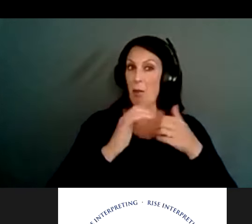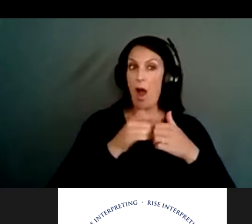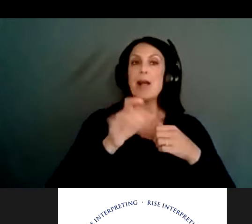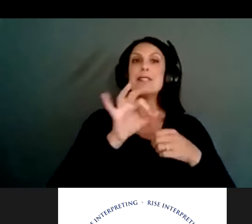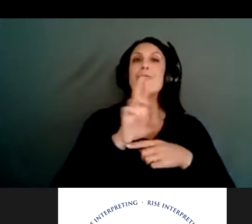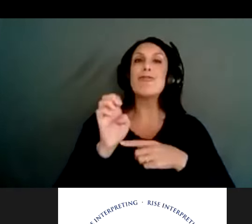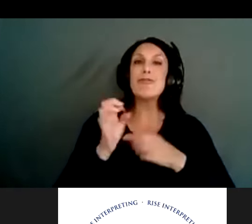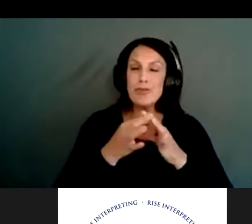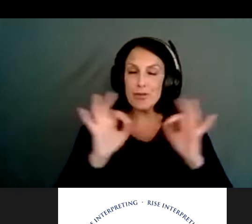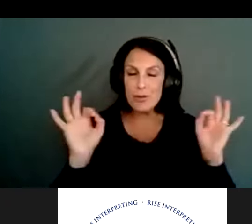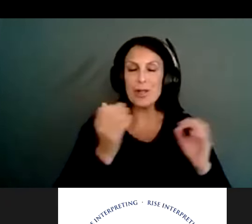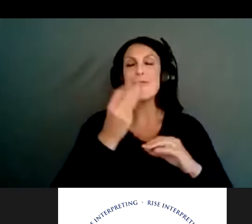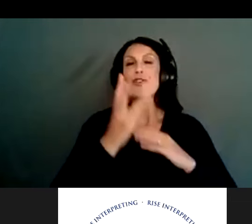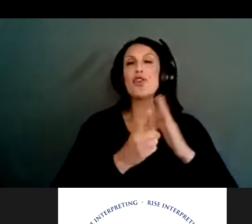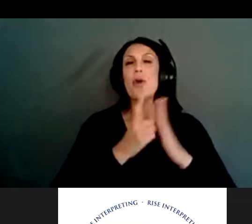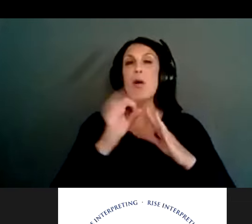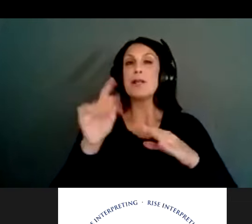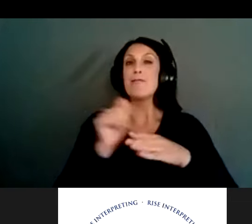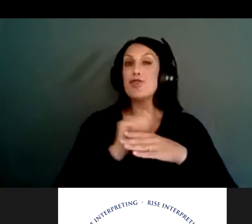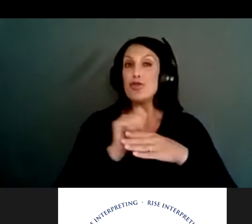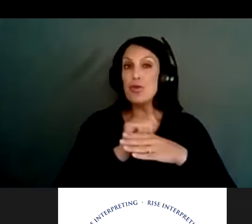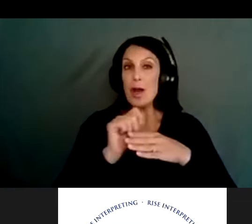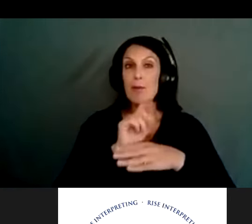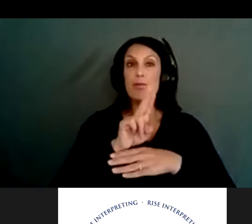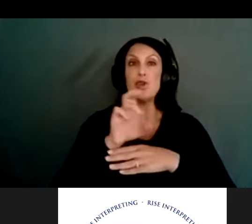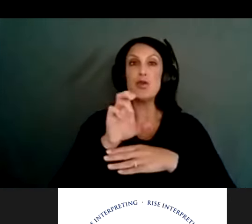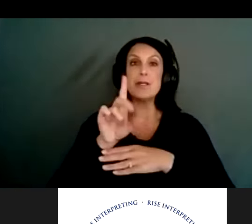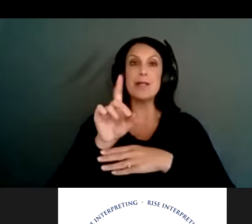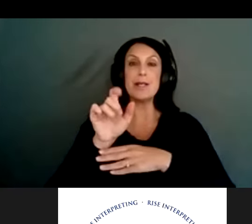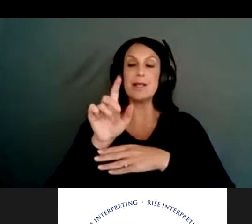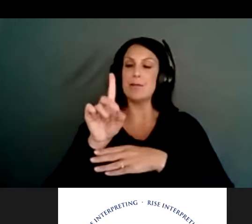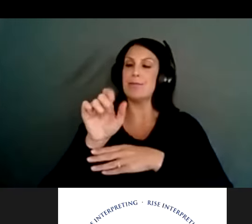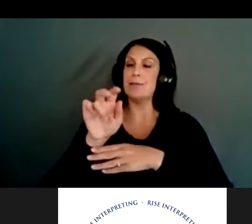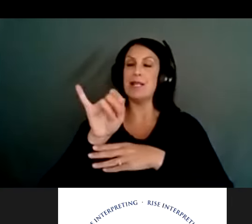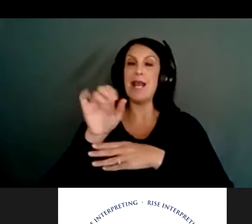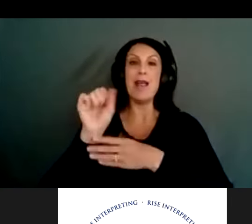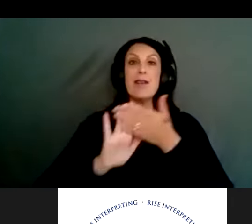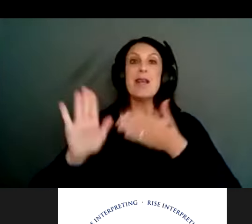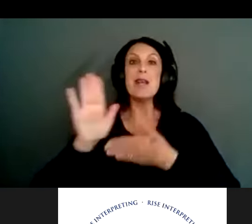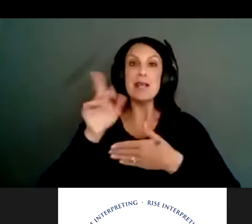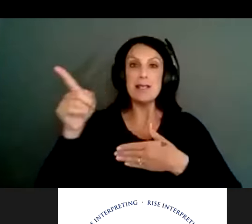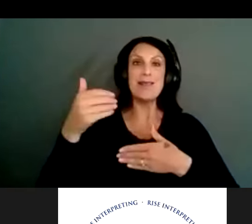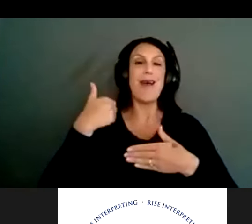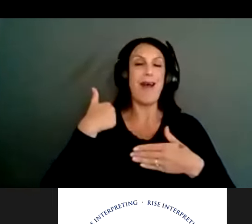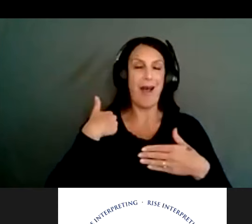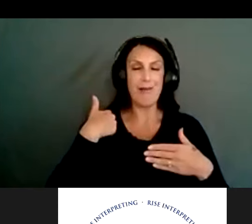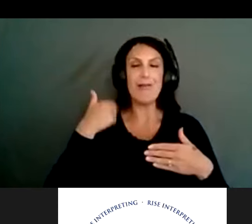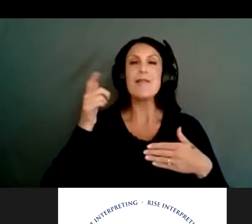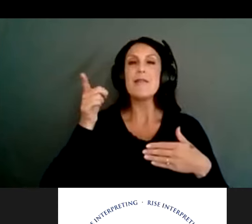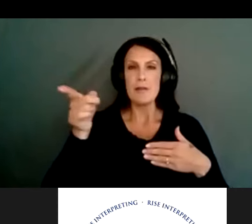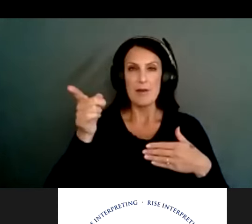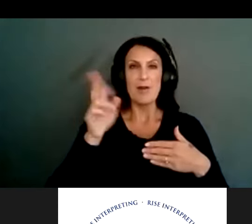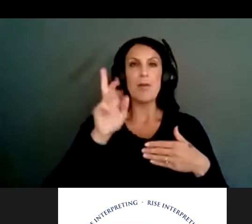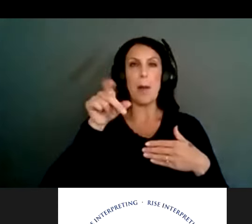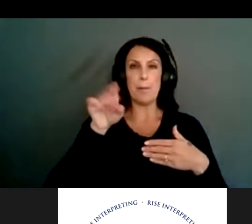a couple hours of training. UC Davis, last year, and they have continued to update this, rolled out the bullet points